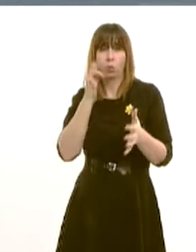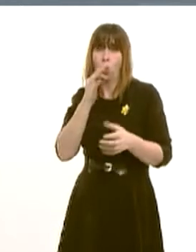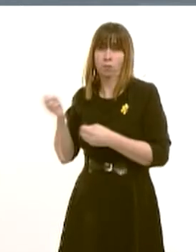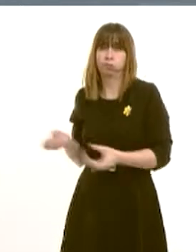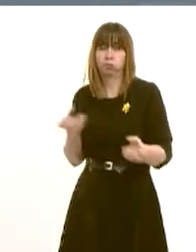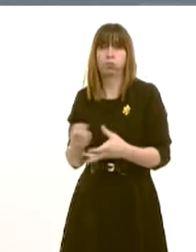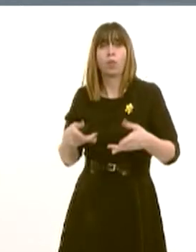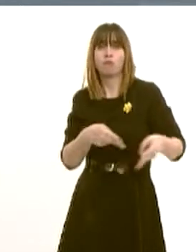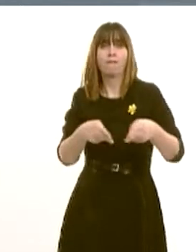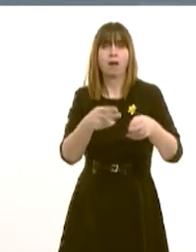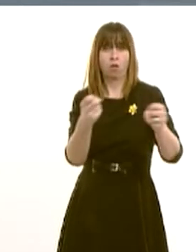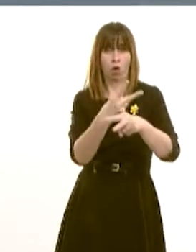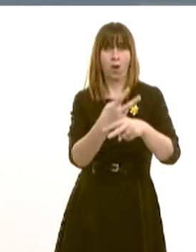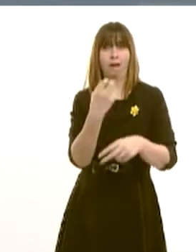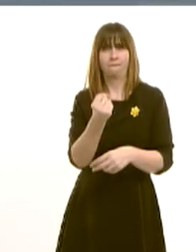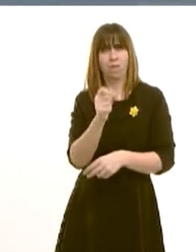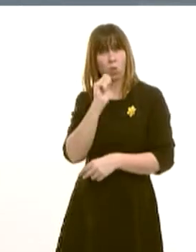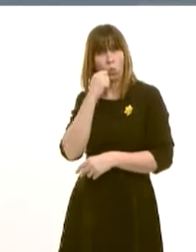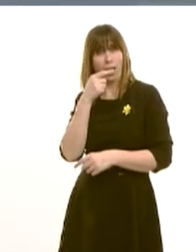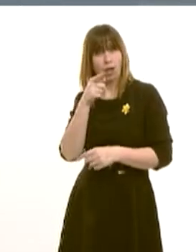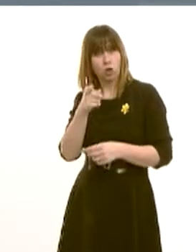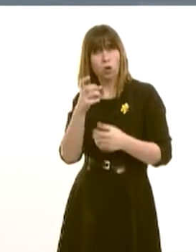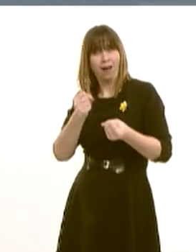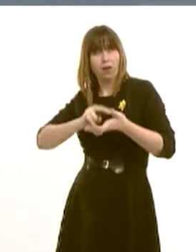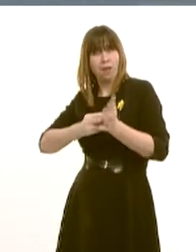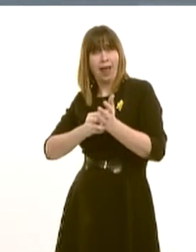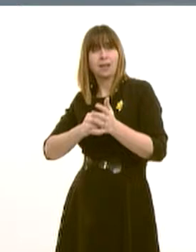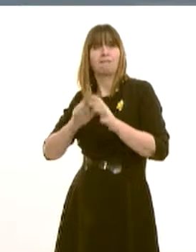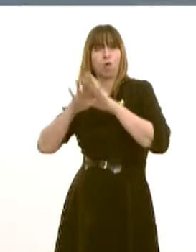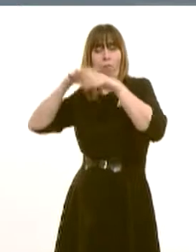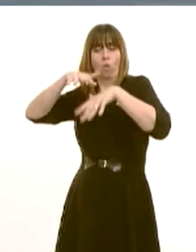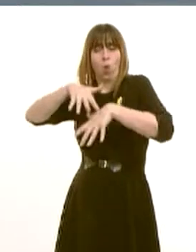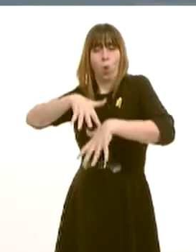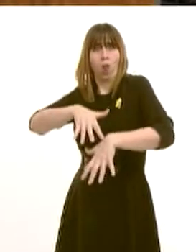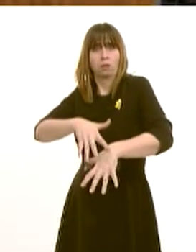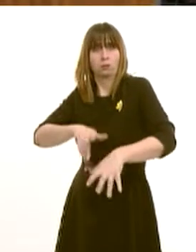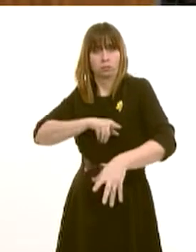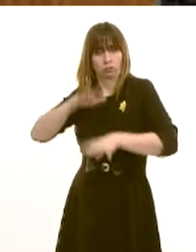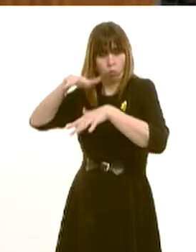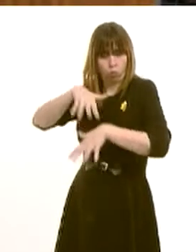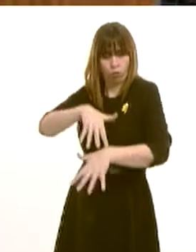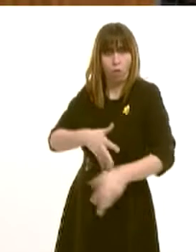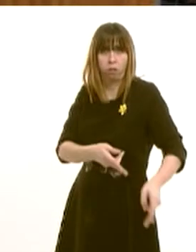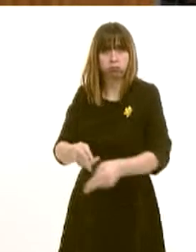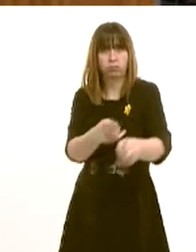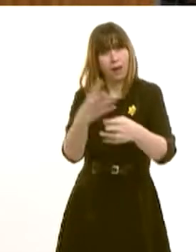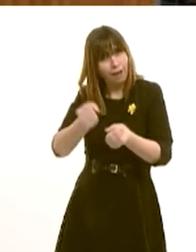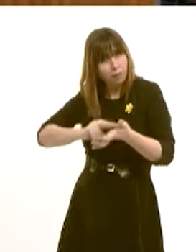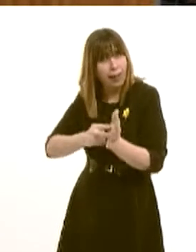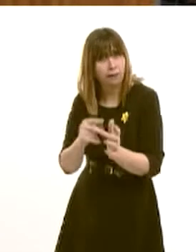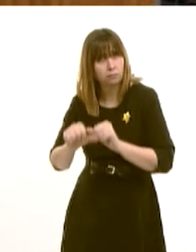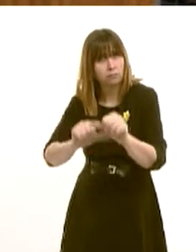Will your government be calling in the plan for Conway Falls at the head of this river? Well, firstly,